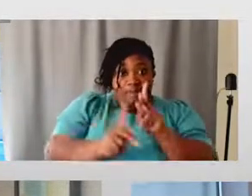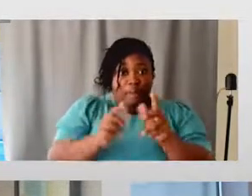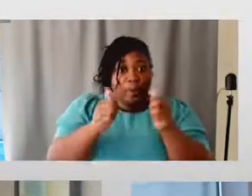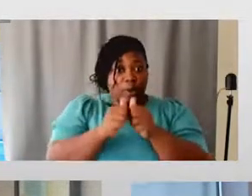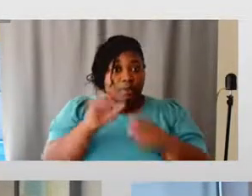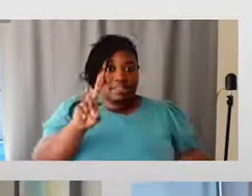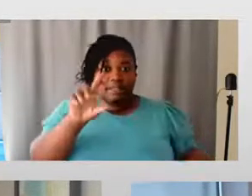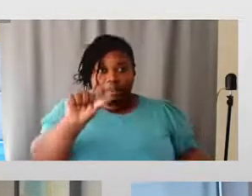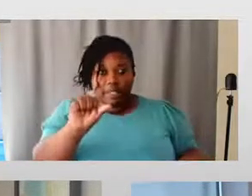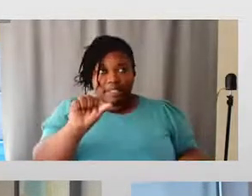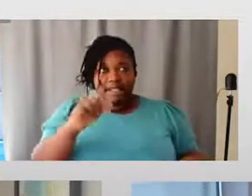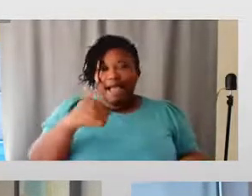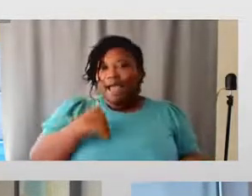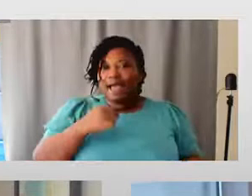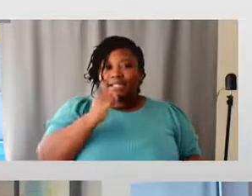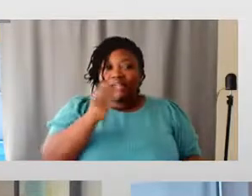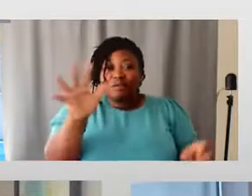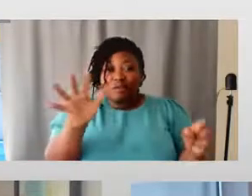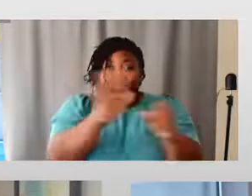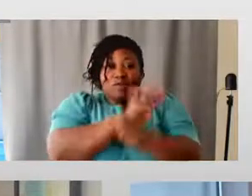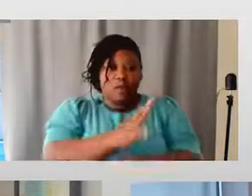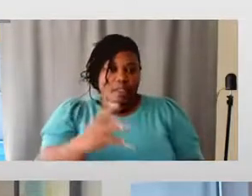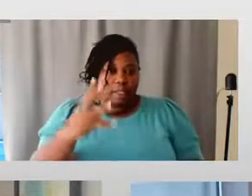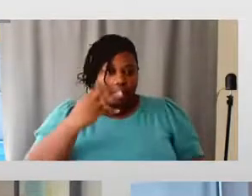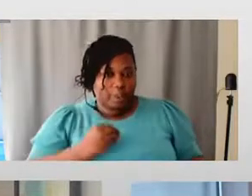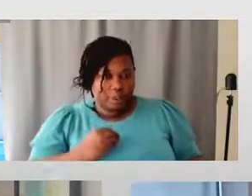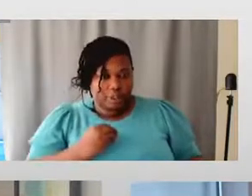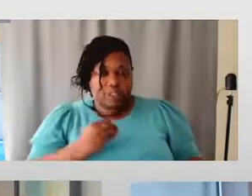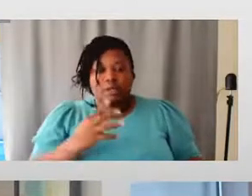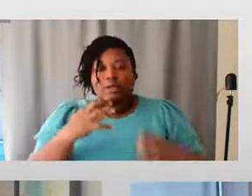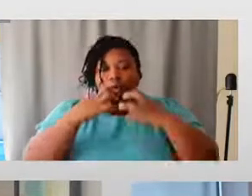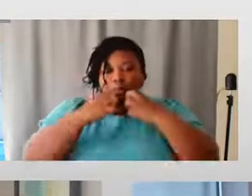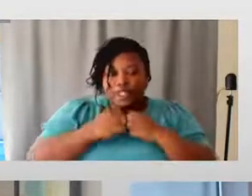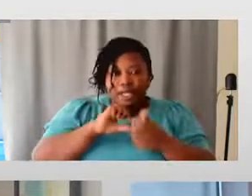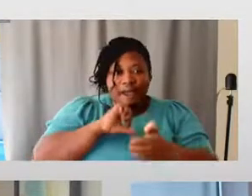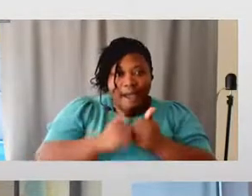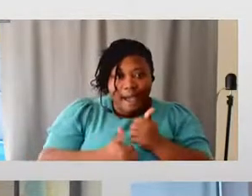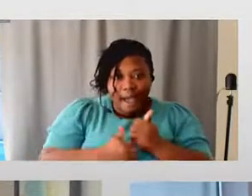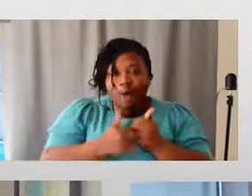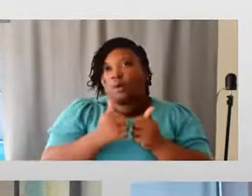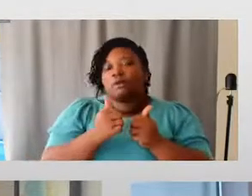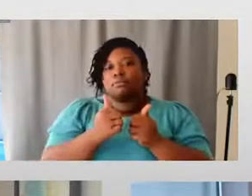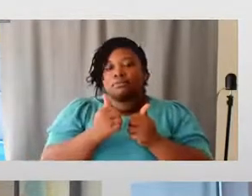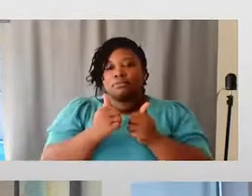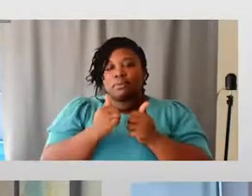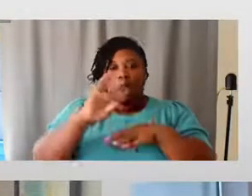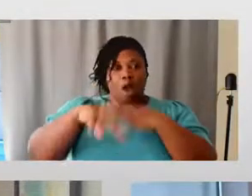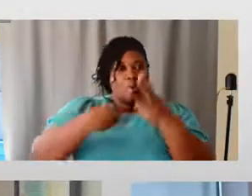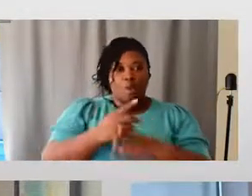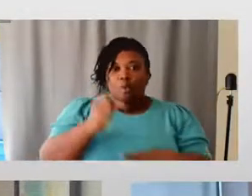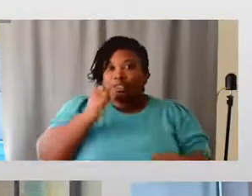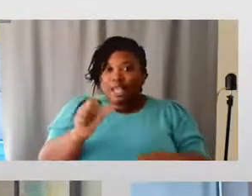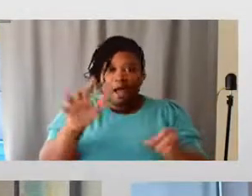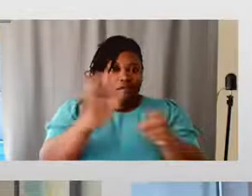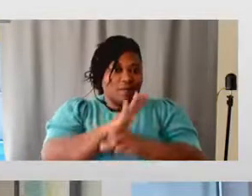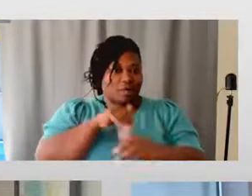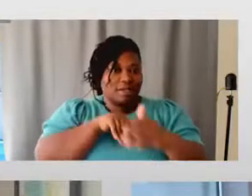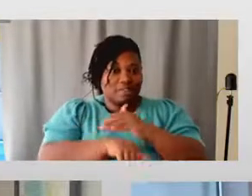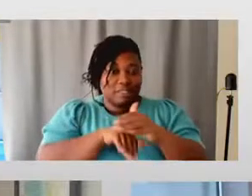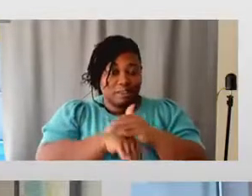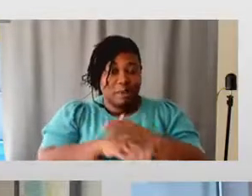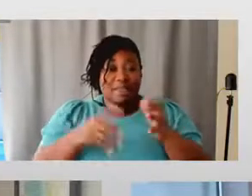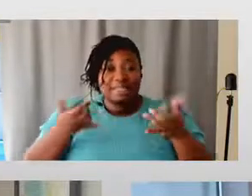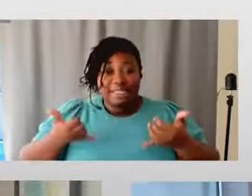not fully appreciate how inaccessible our world was and did not appreciate the fact that there are still things in place that limit